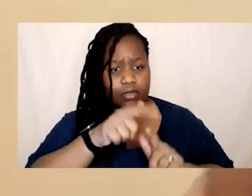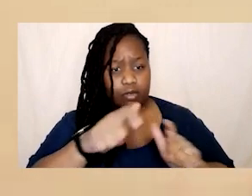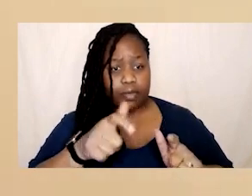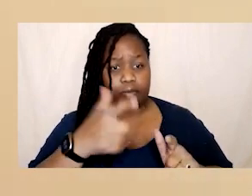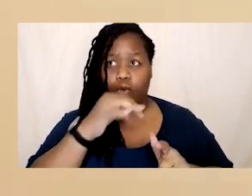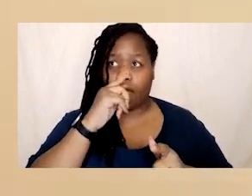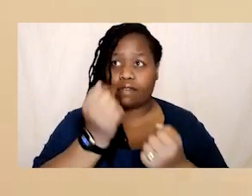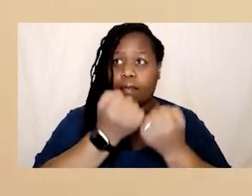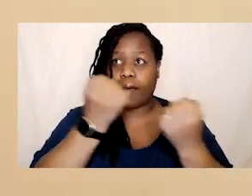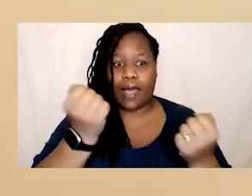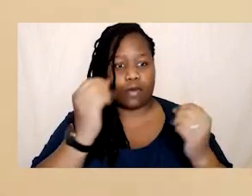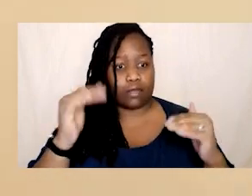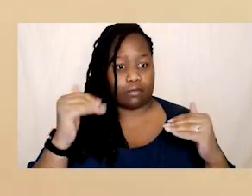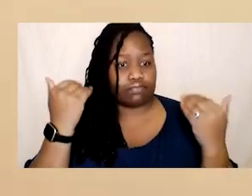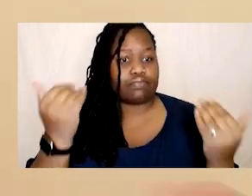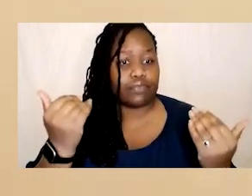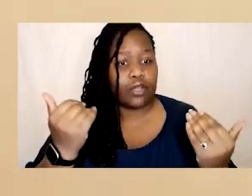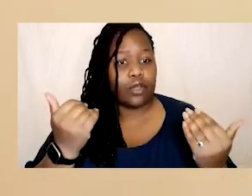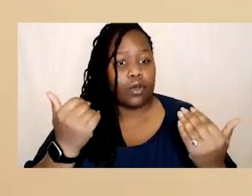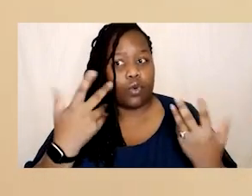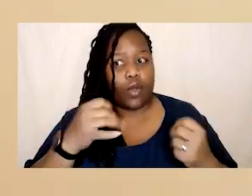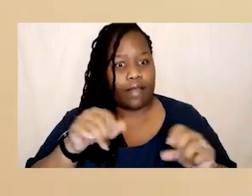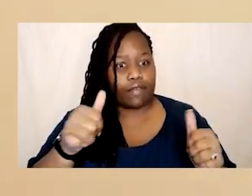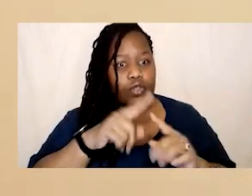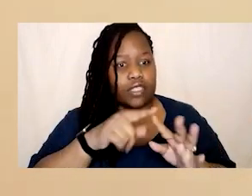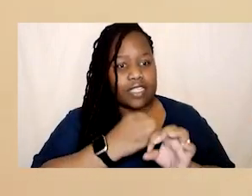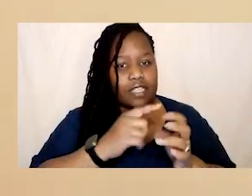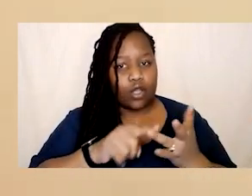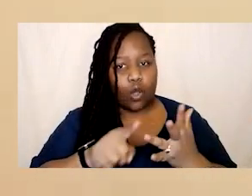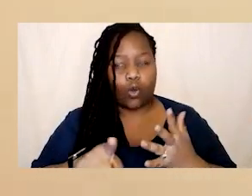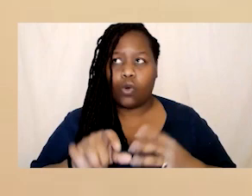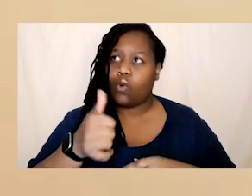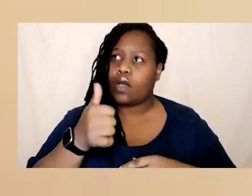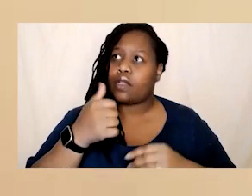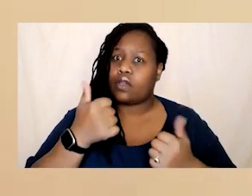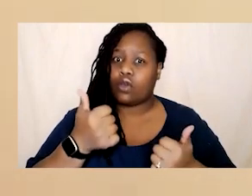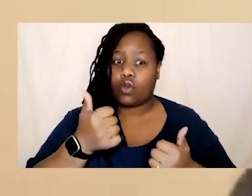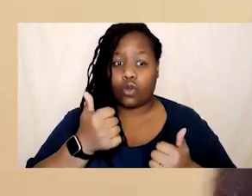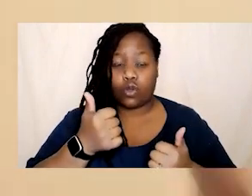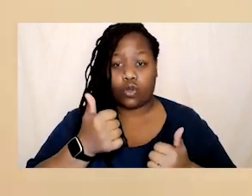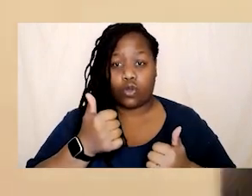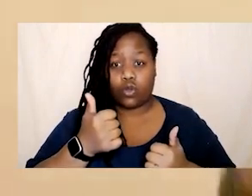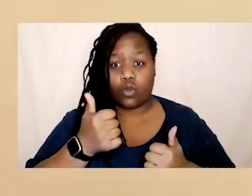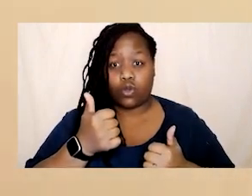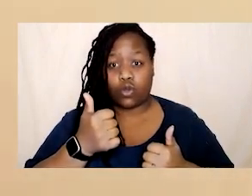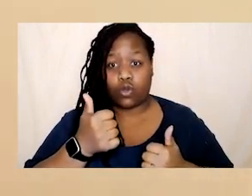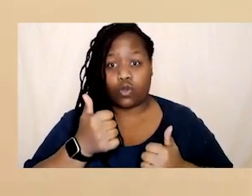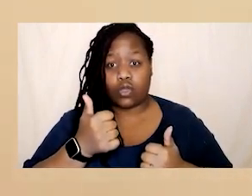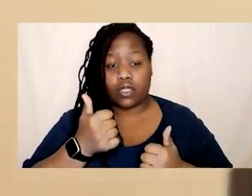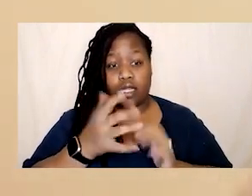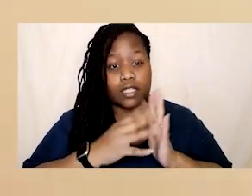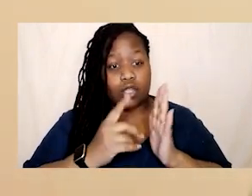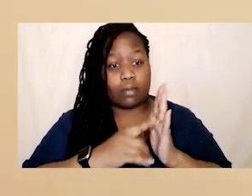in honoring and community and serving and I think a really good example right now that we can we can we can refer to is woman king somebody who understood